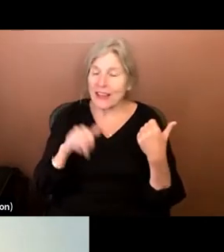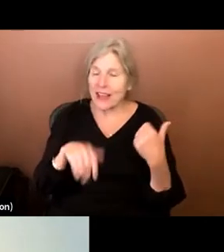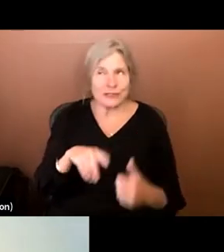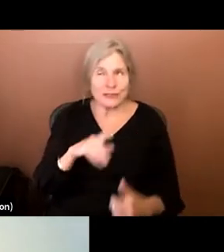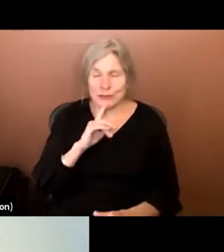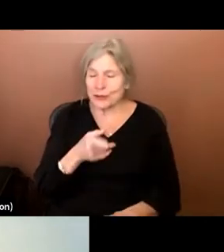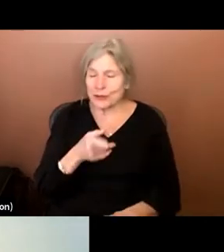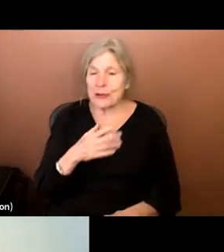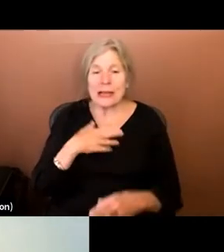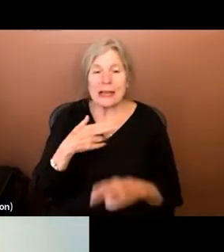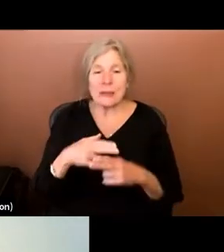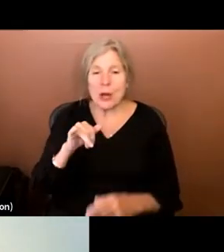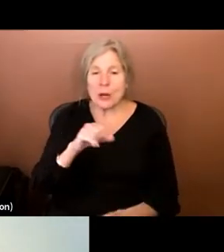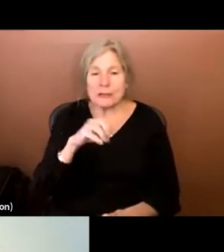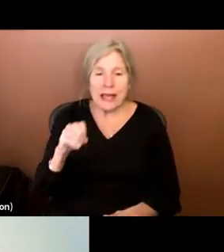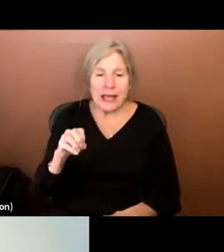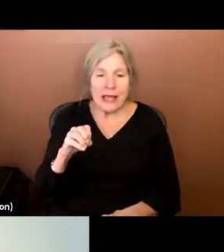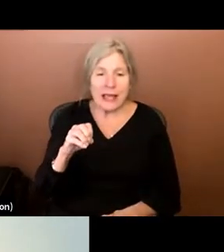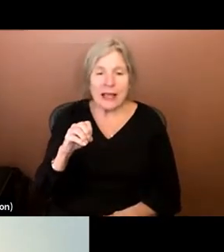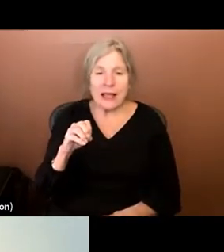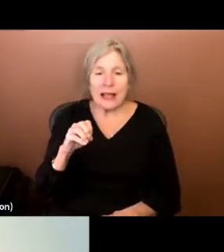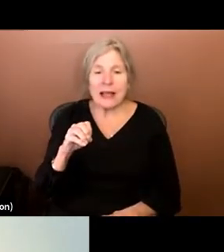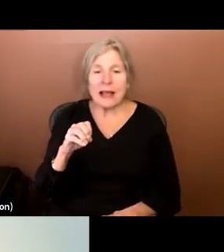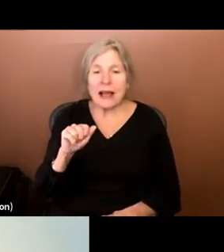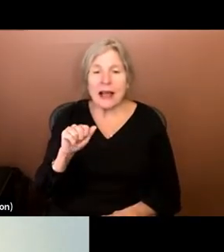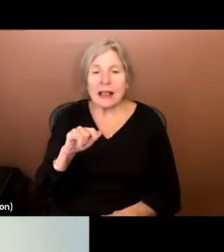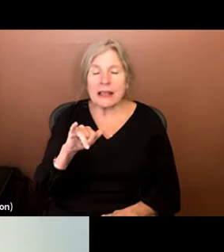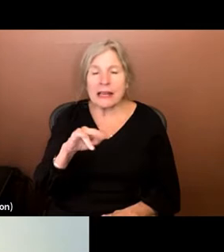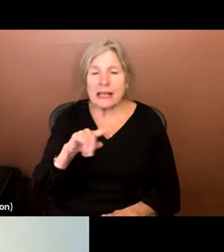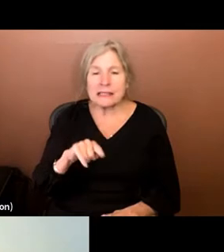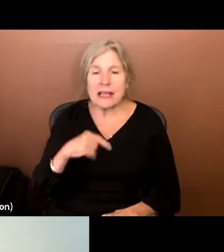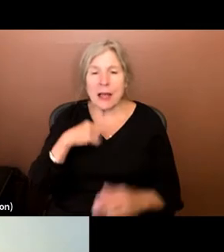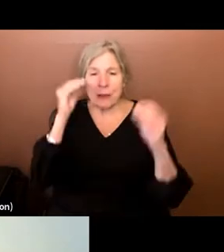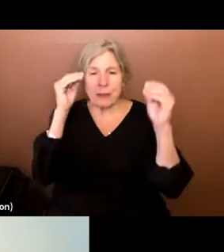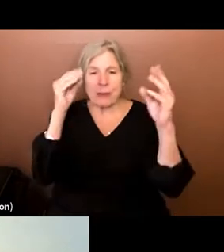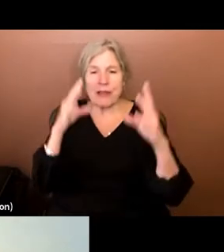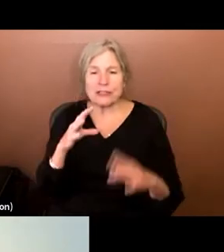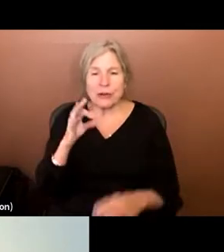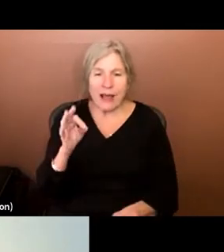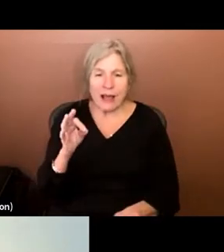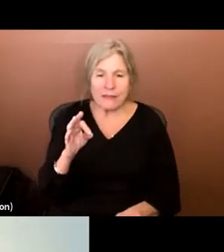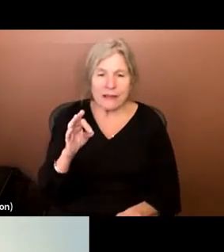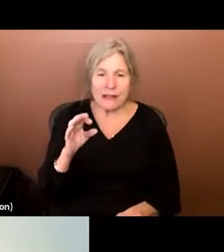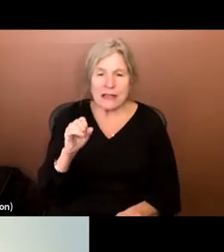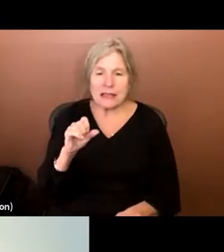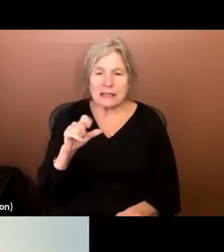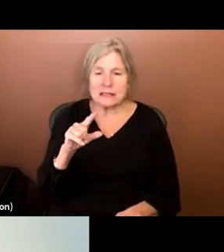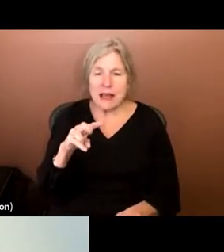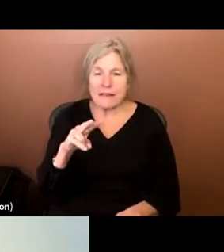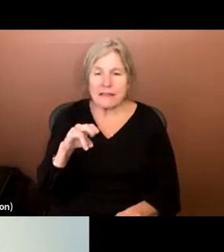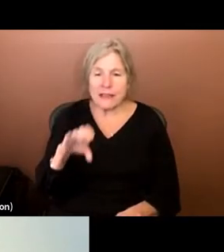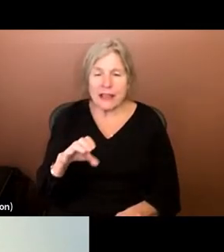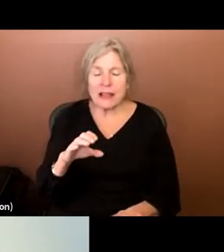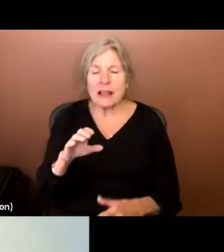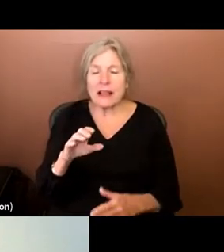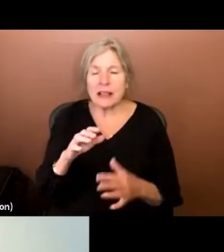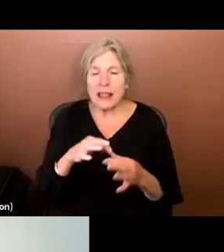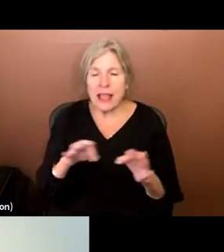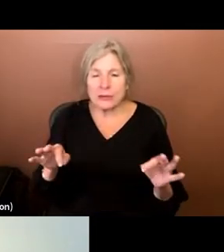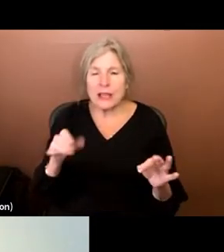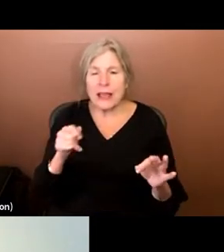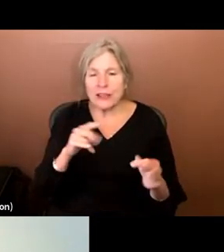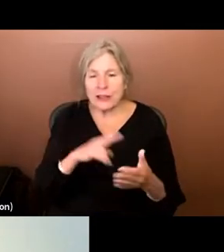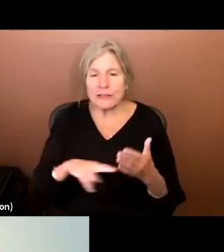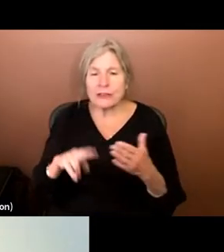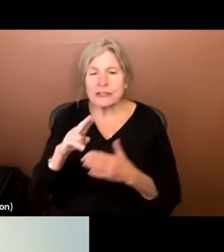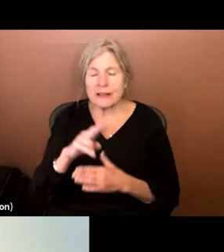So, my name is Jose Alanis, and I am a professor of Slavic Languages and Literatures at the University of Washington